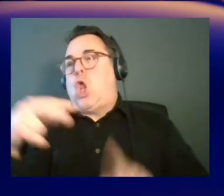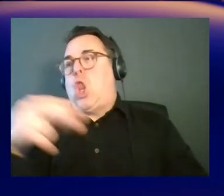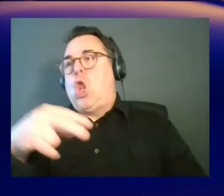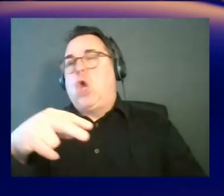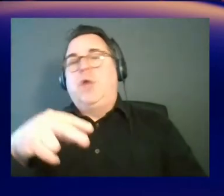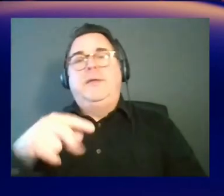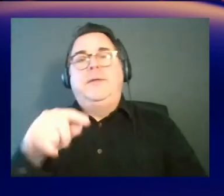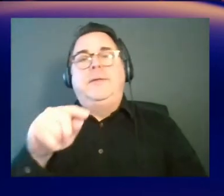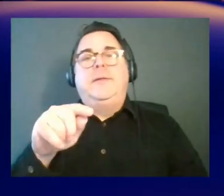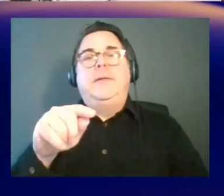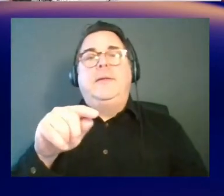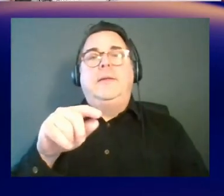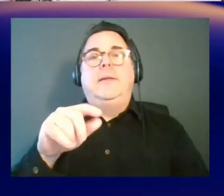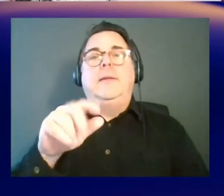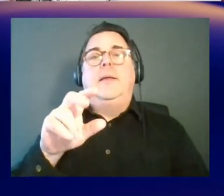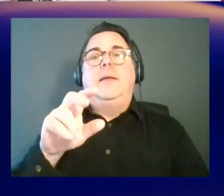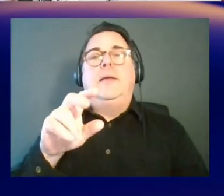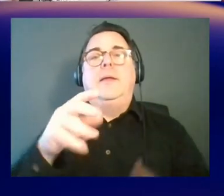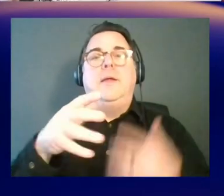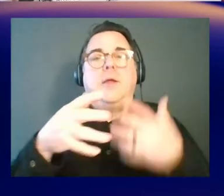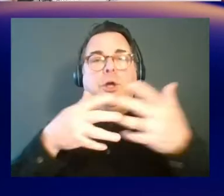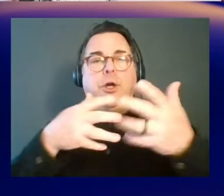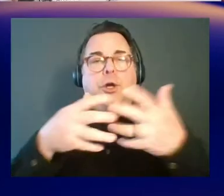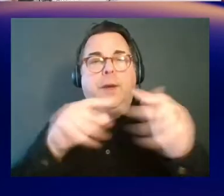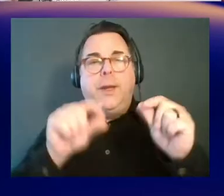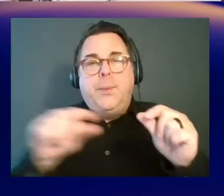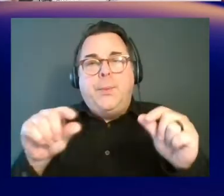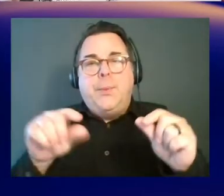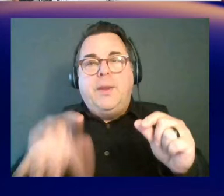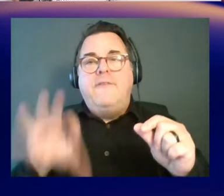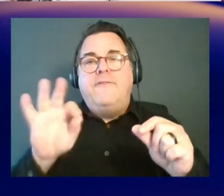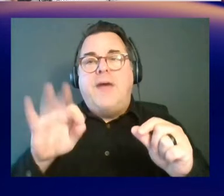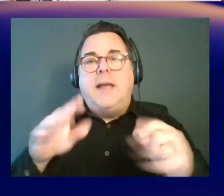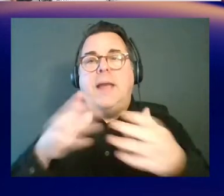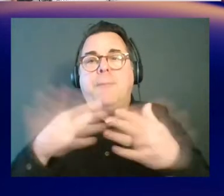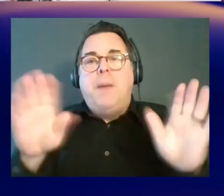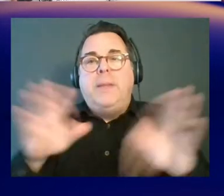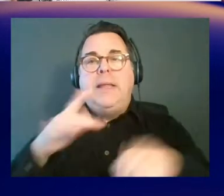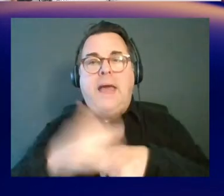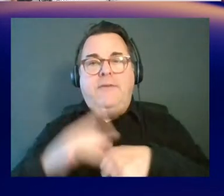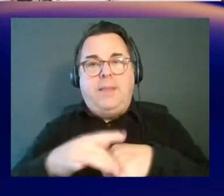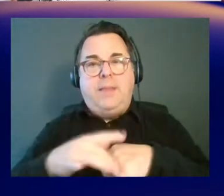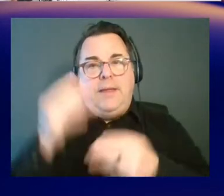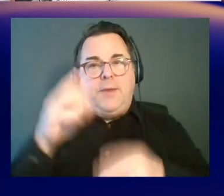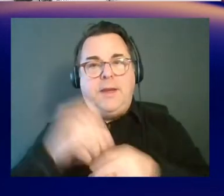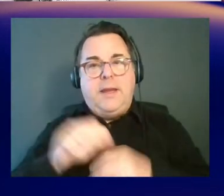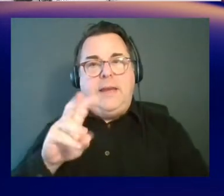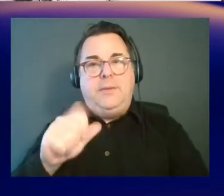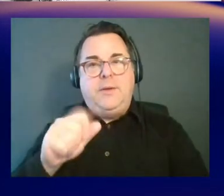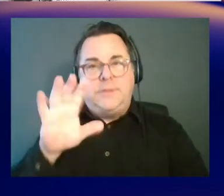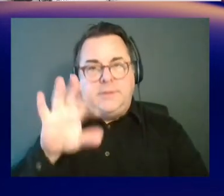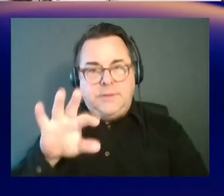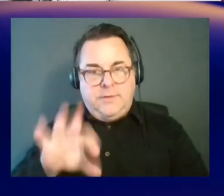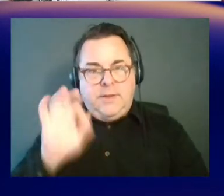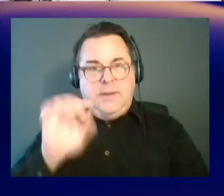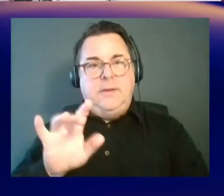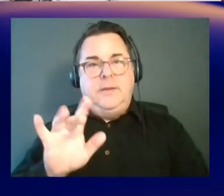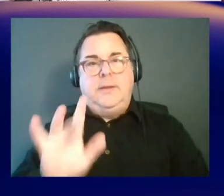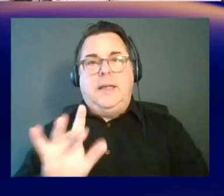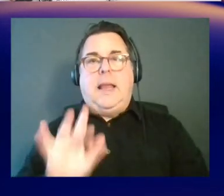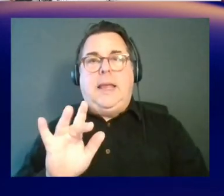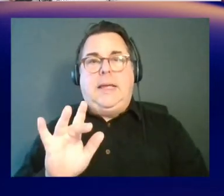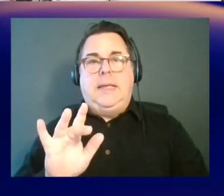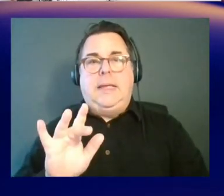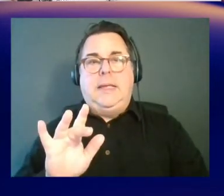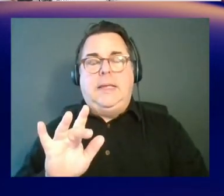nondescript gray link down below says, find publicly available data on AWS. Oh, hang on, that was my most. There we go. Yeah, so we're to have a click on that. That's going